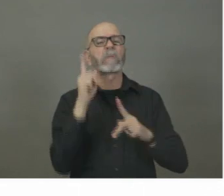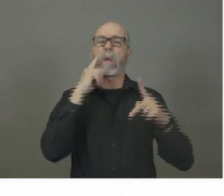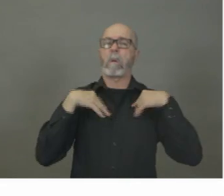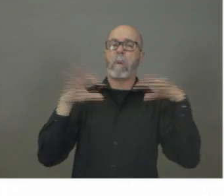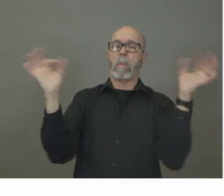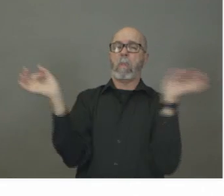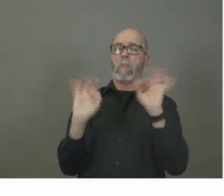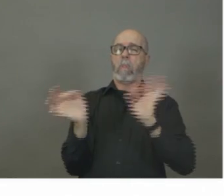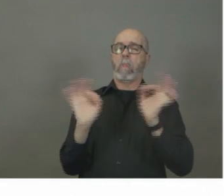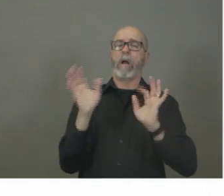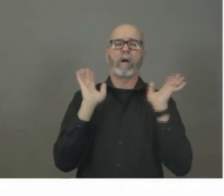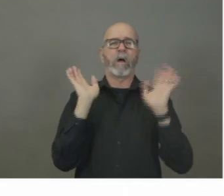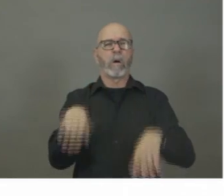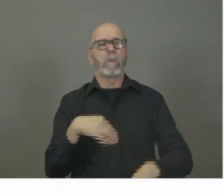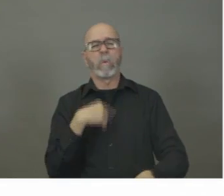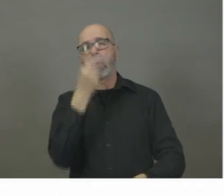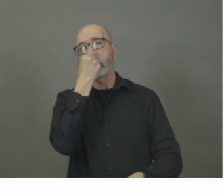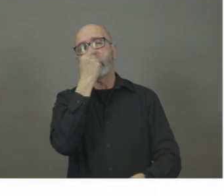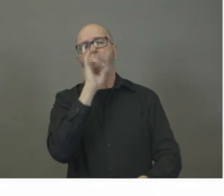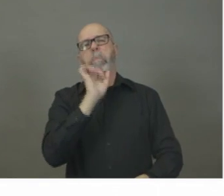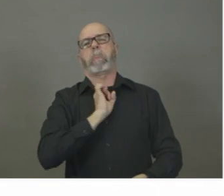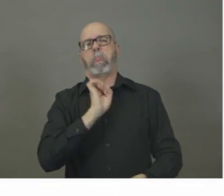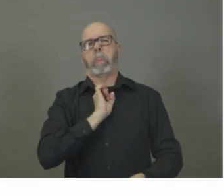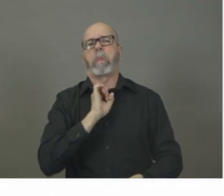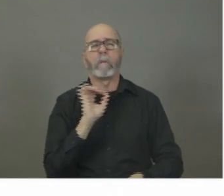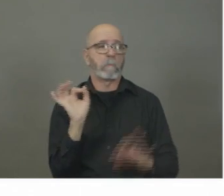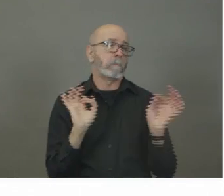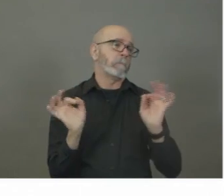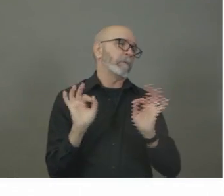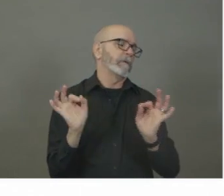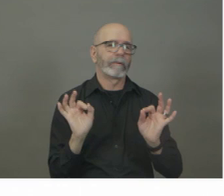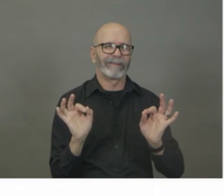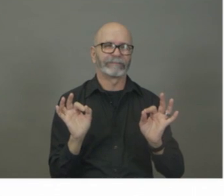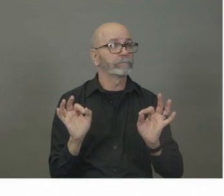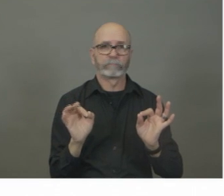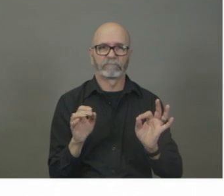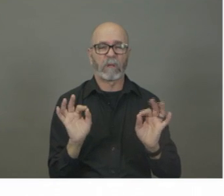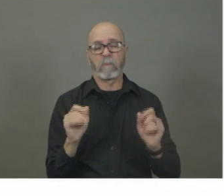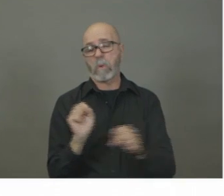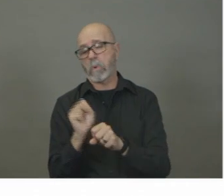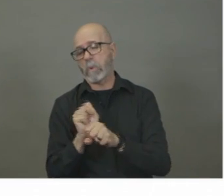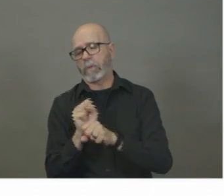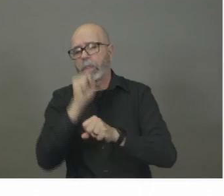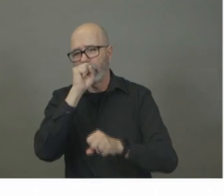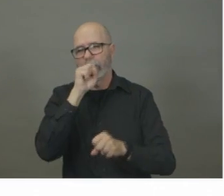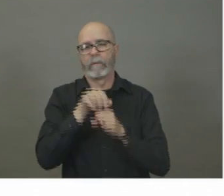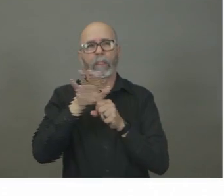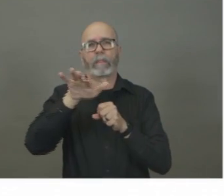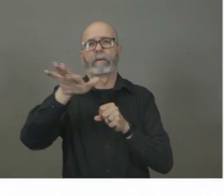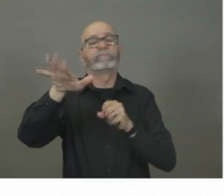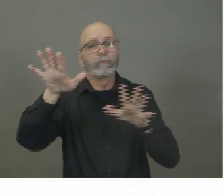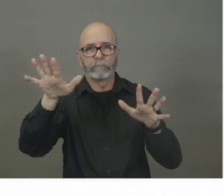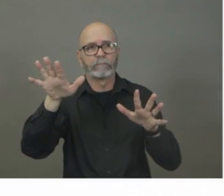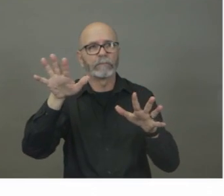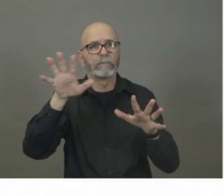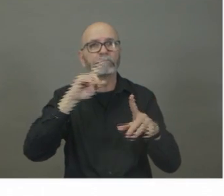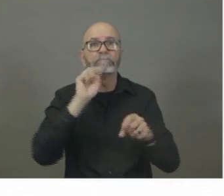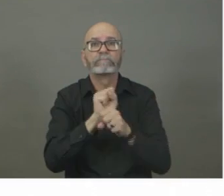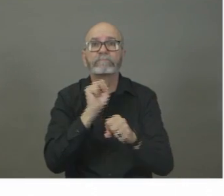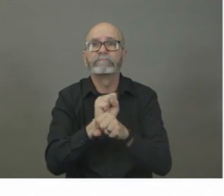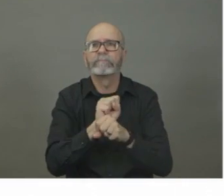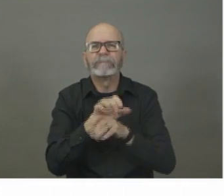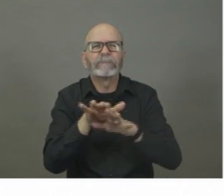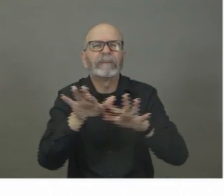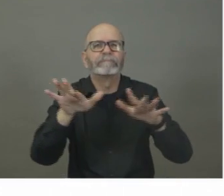flu or a cold and continued to go to work and spread it rapidly. It is all incumbent on all of us to look out for one